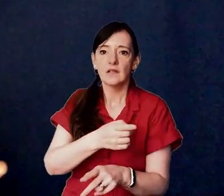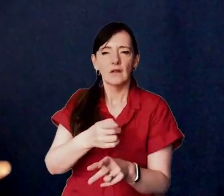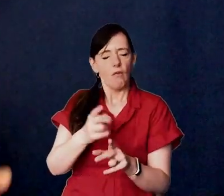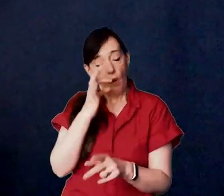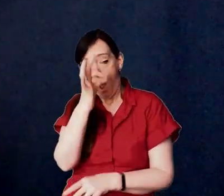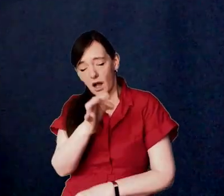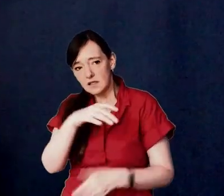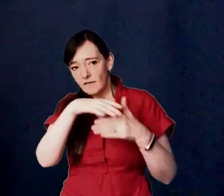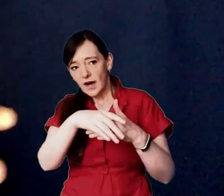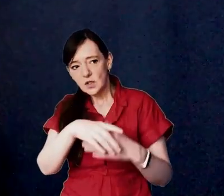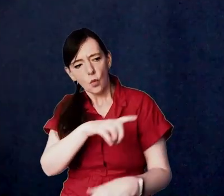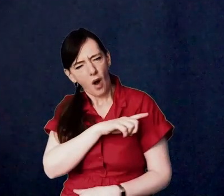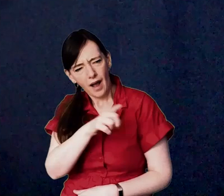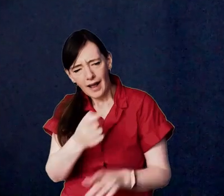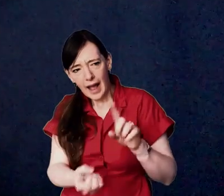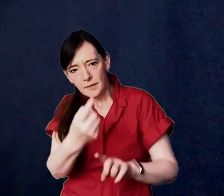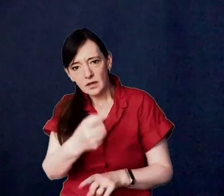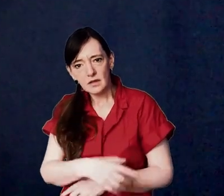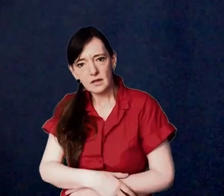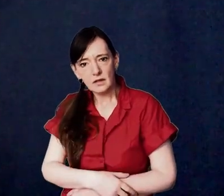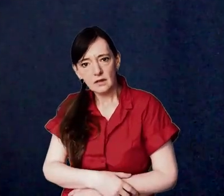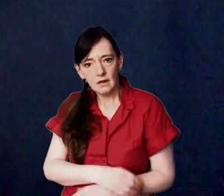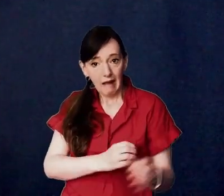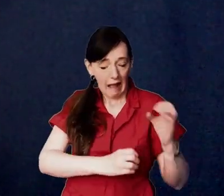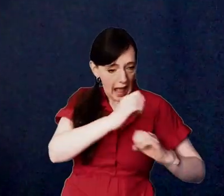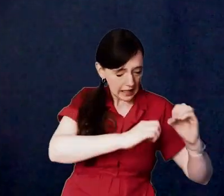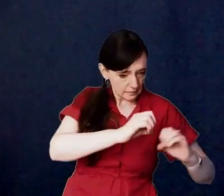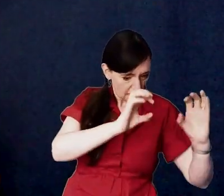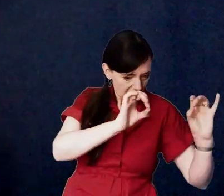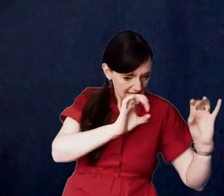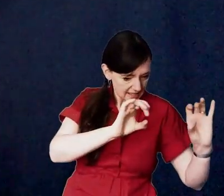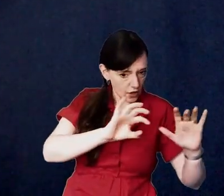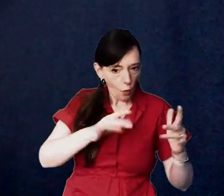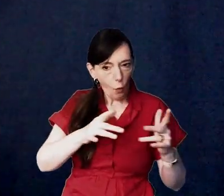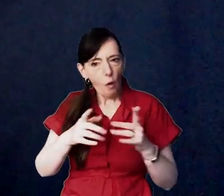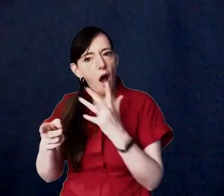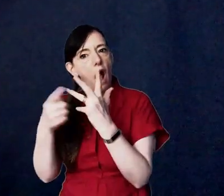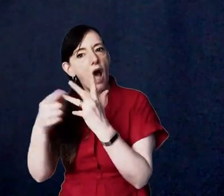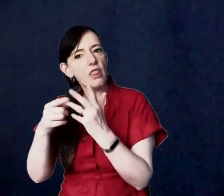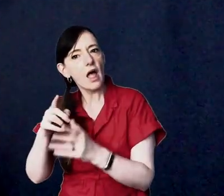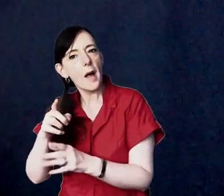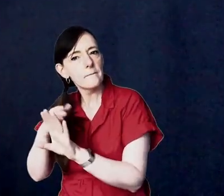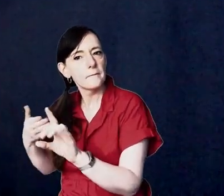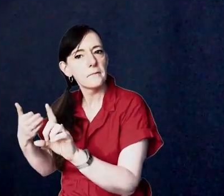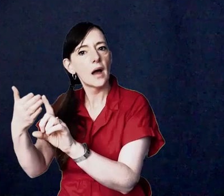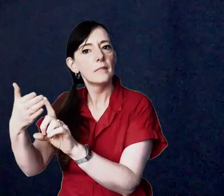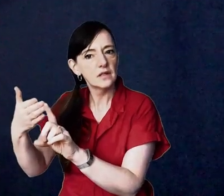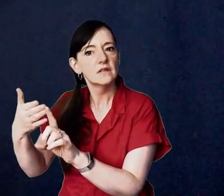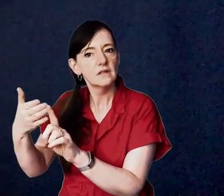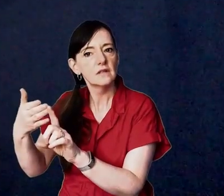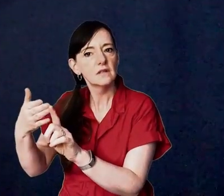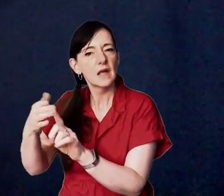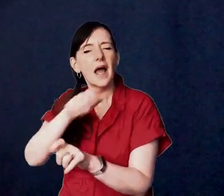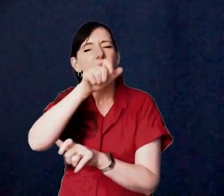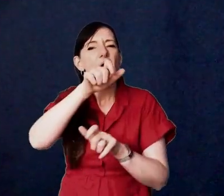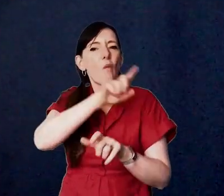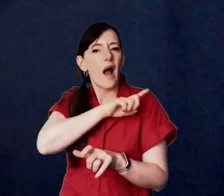question but it connects to the fact that deep down even our secular friends and neighbors and colleagues know in the core of their being